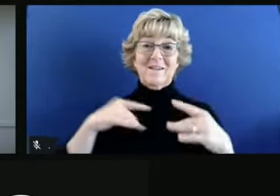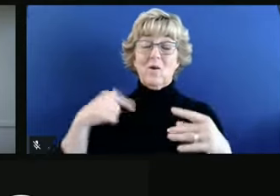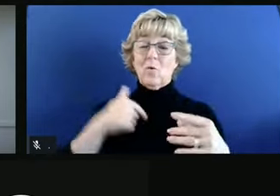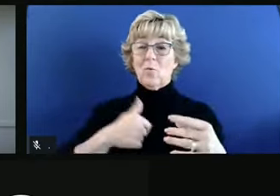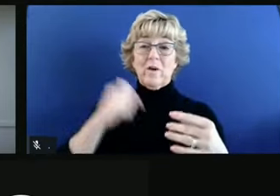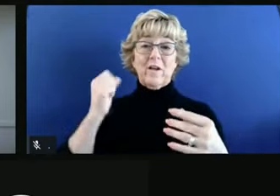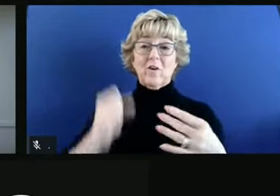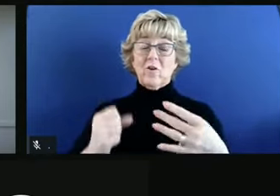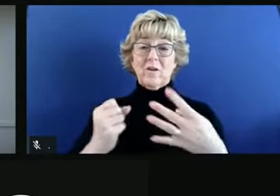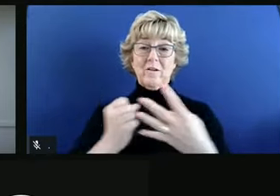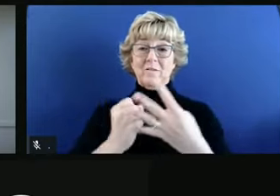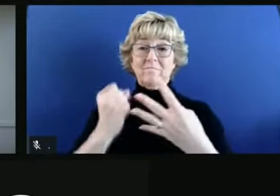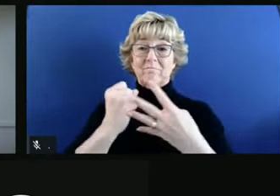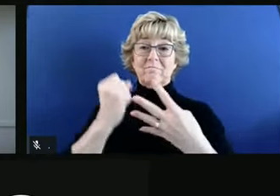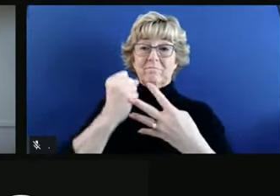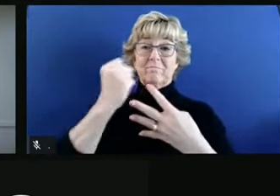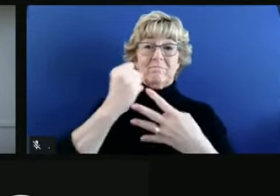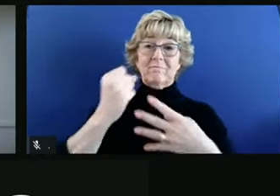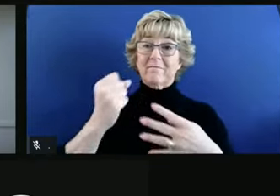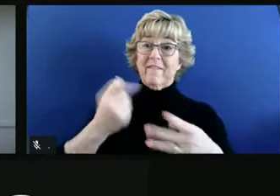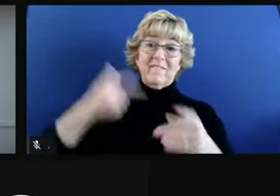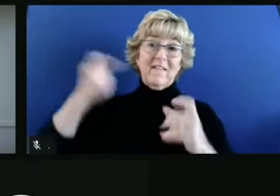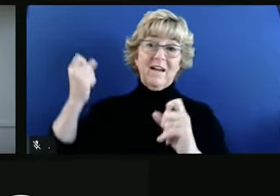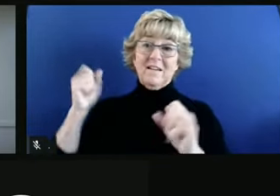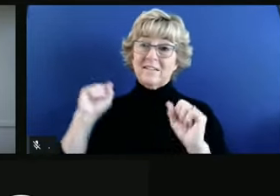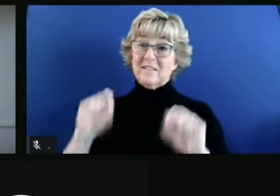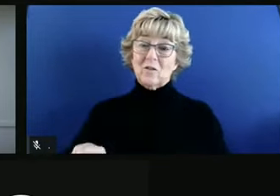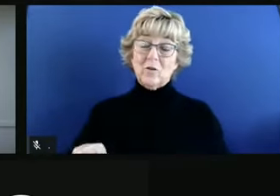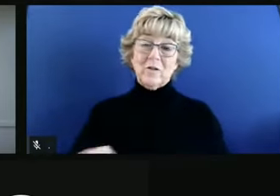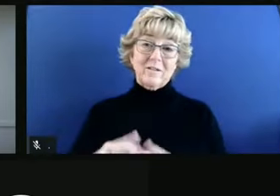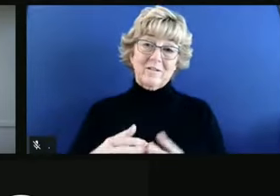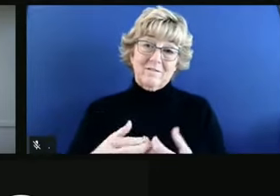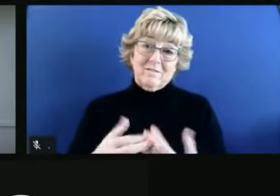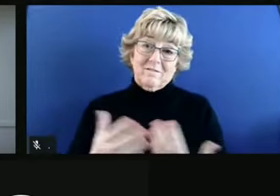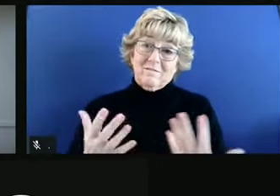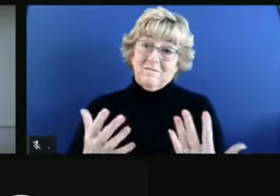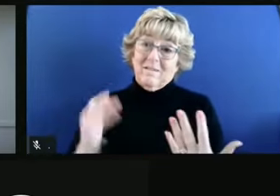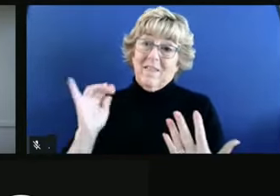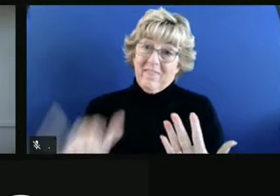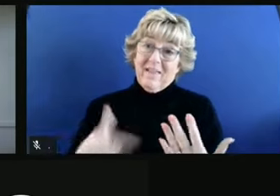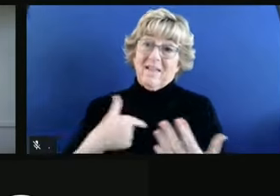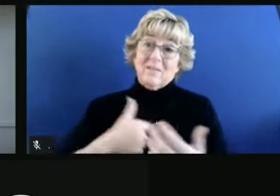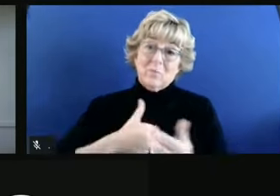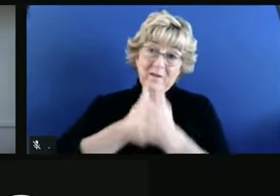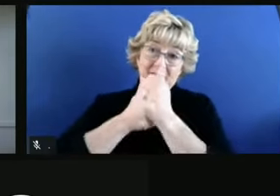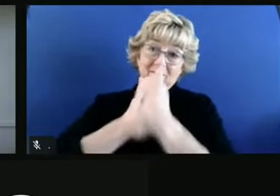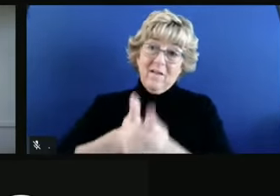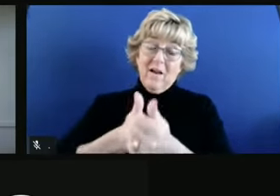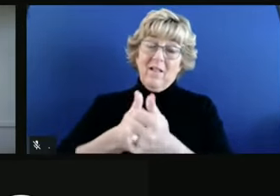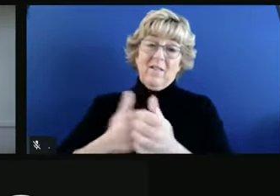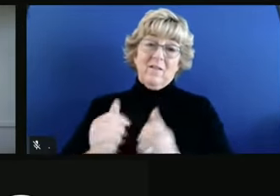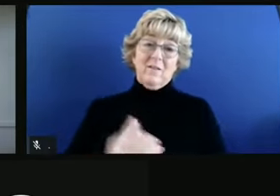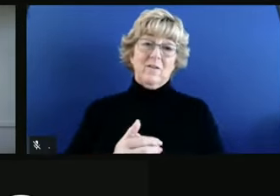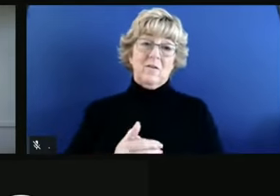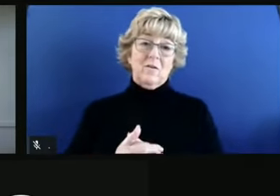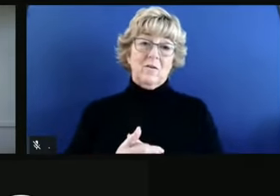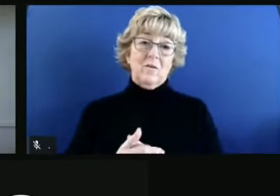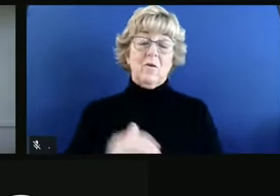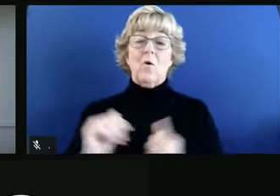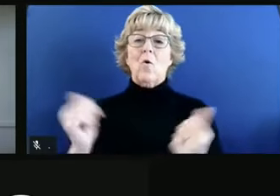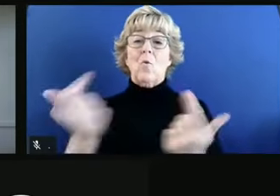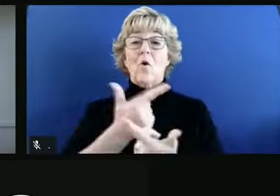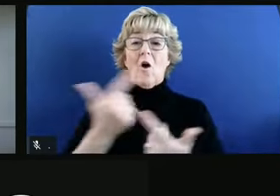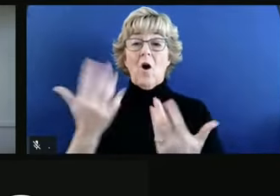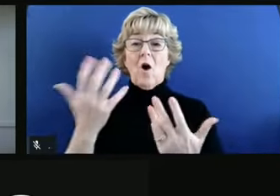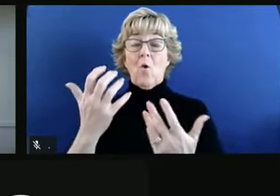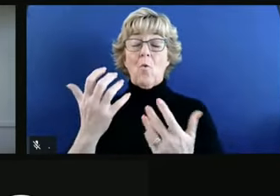faster than typical in the blueprint. And so that's what we did. Certainly, we all want to